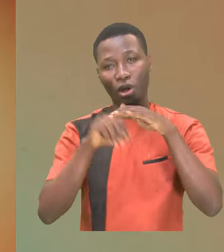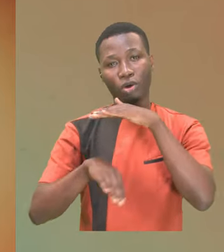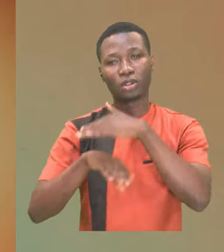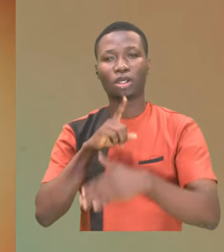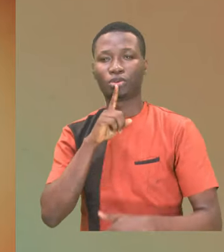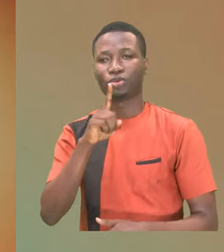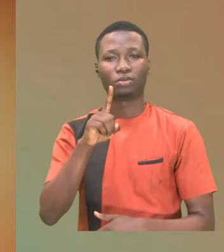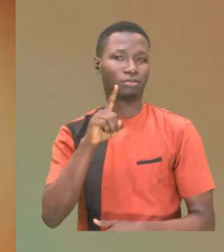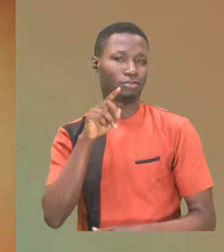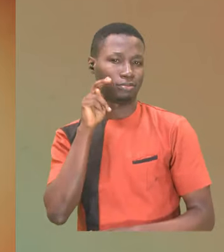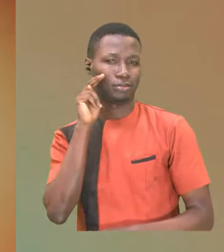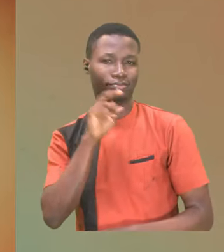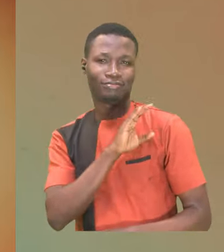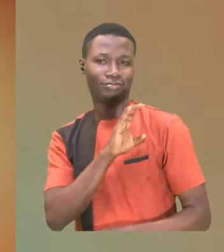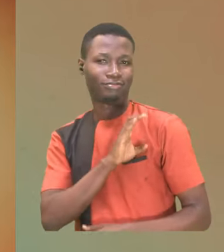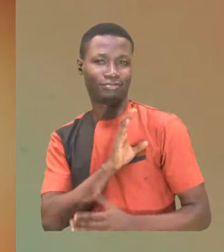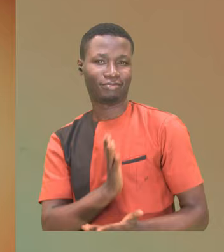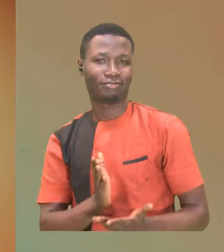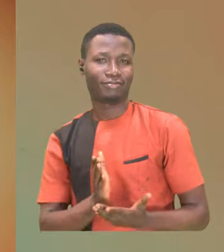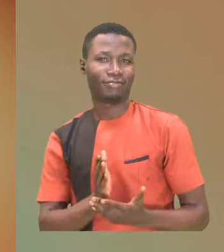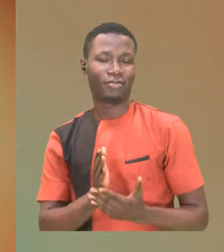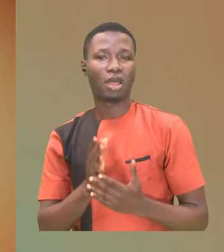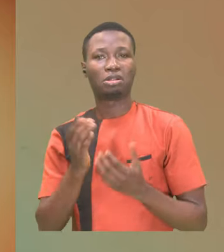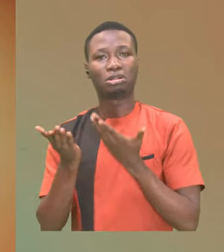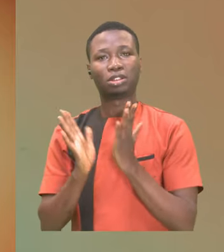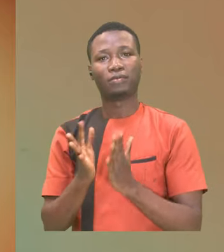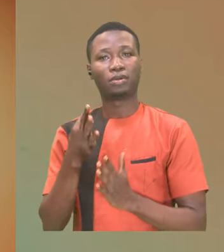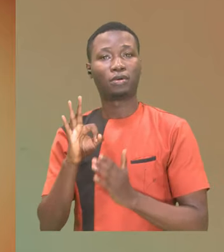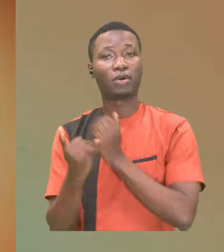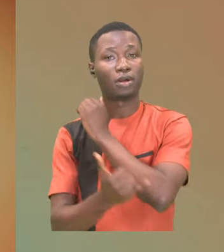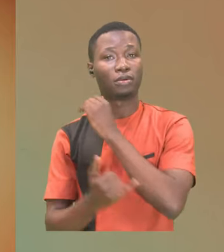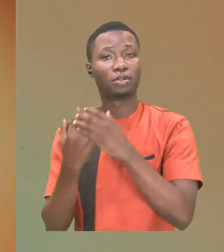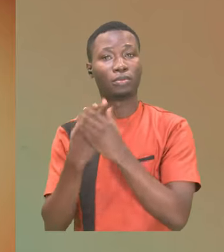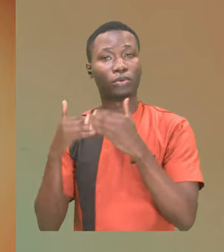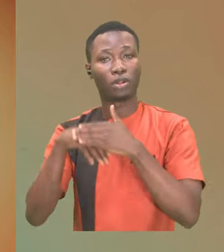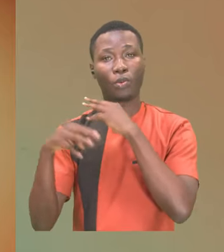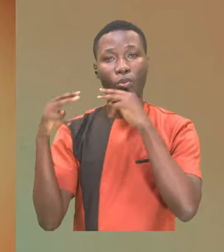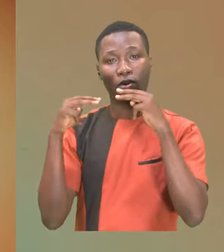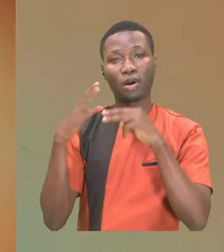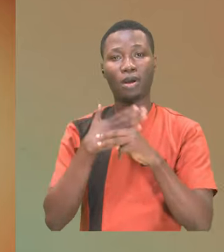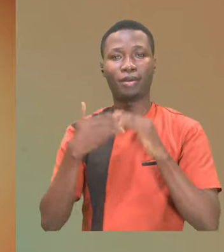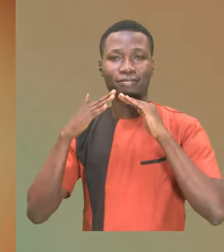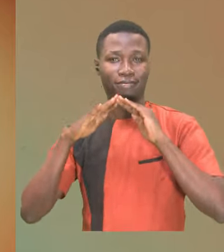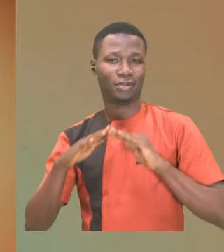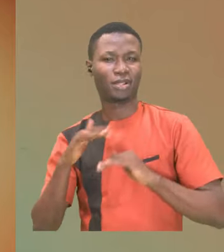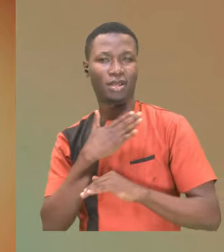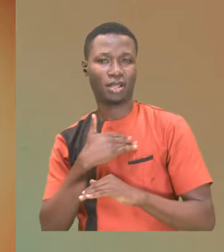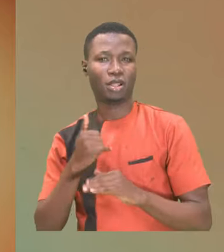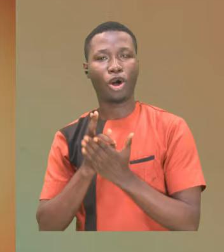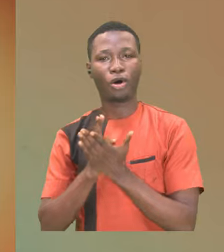true Nigerian patriot, a servant of the nation in war and peace, and a man of integrity,